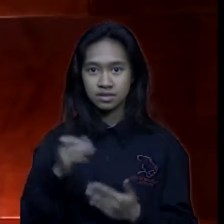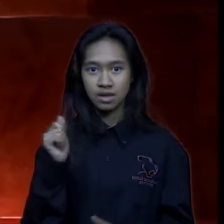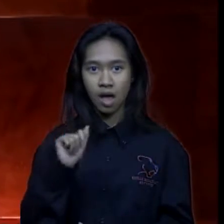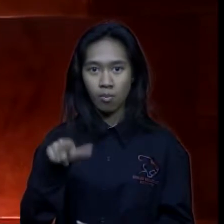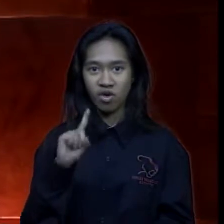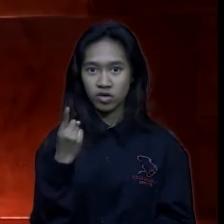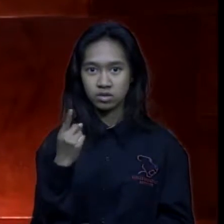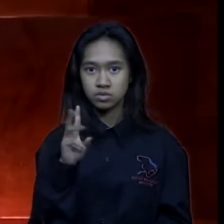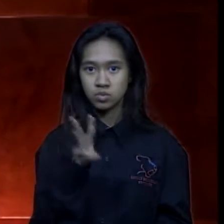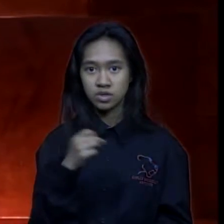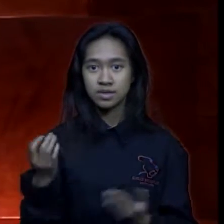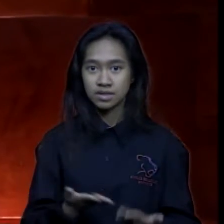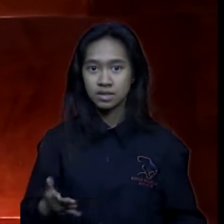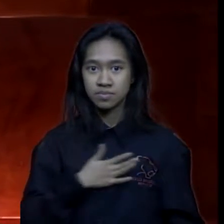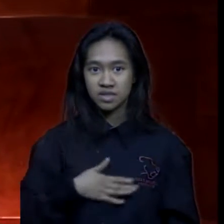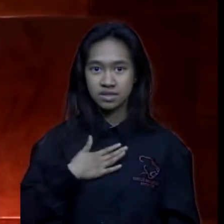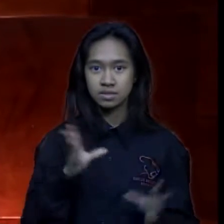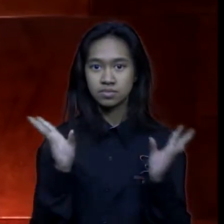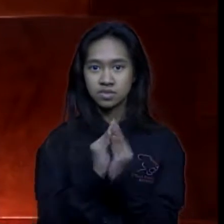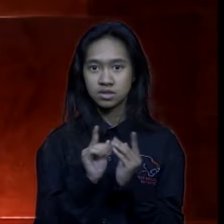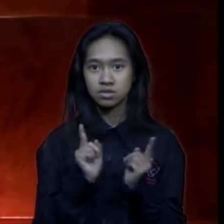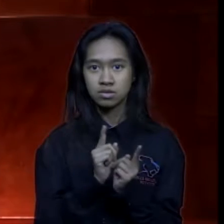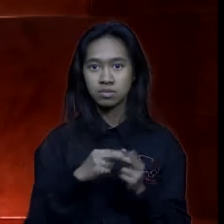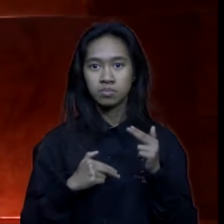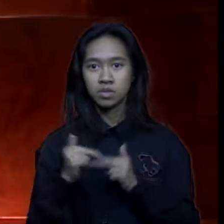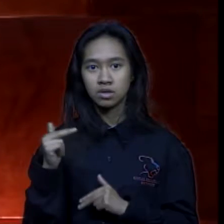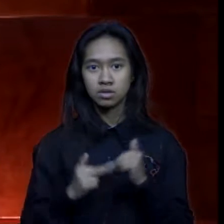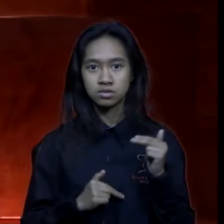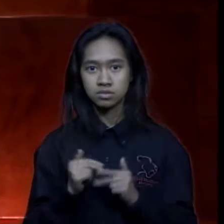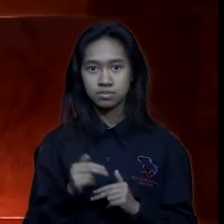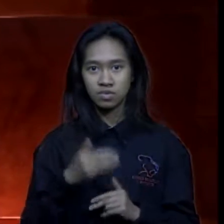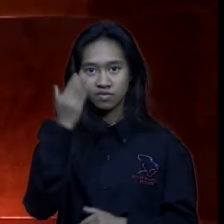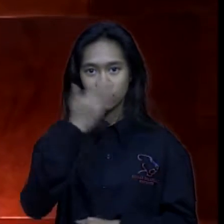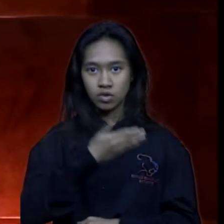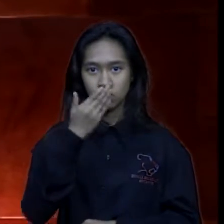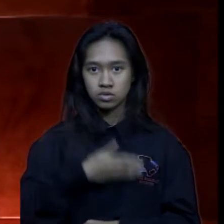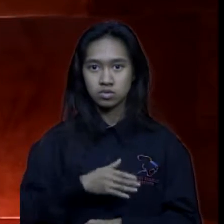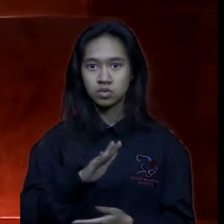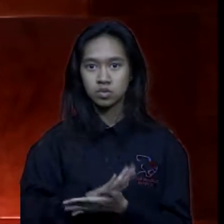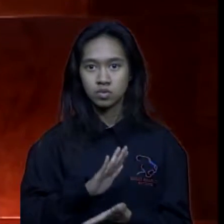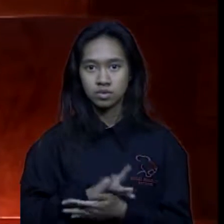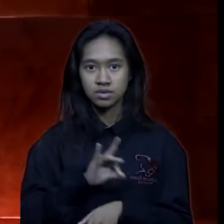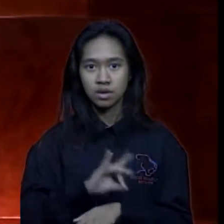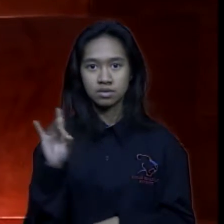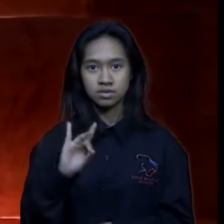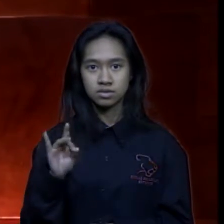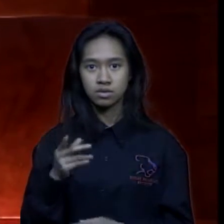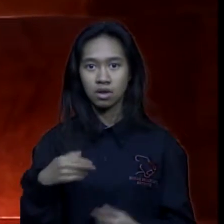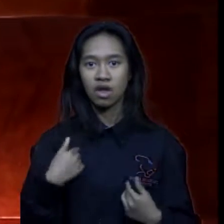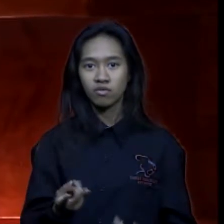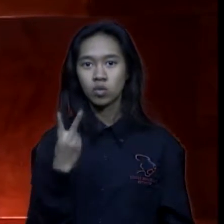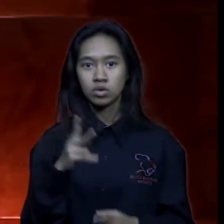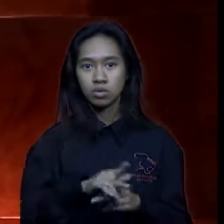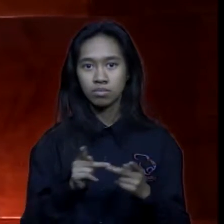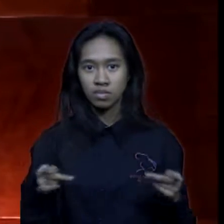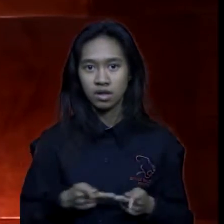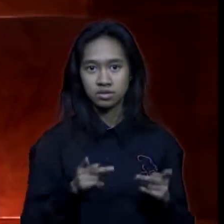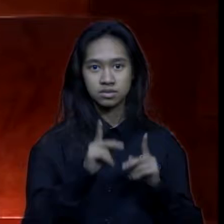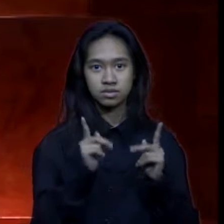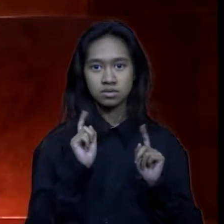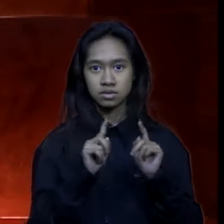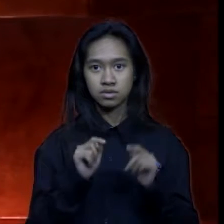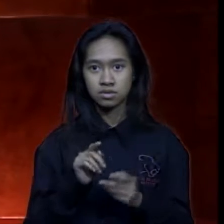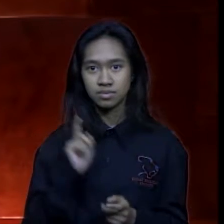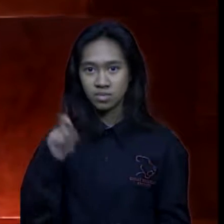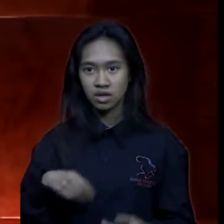here at western hills please meet in front of the building at 8 a.m we have two locations that need attention so there is